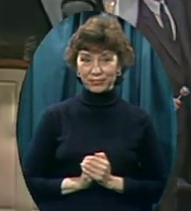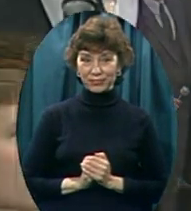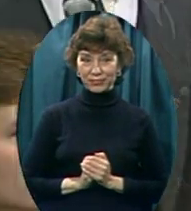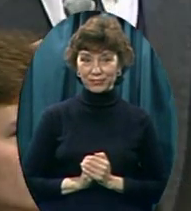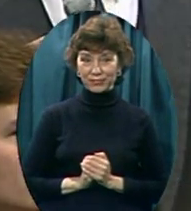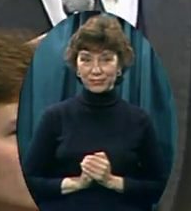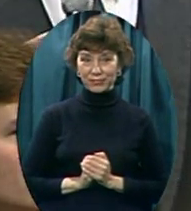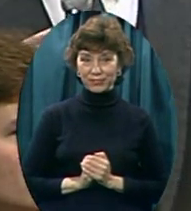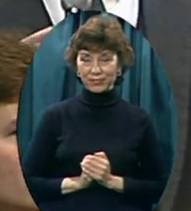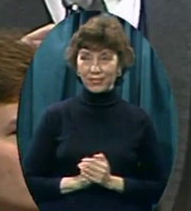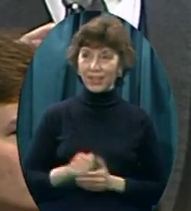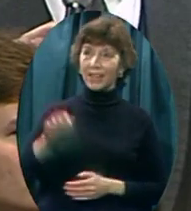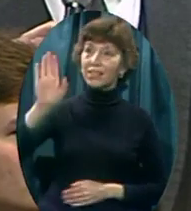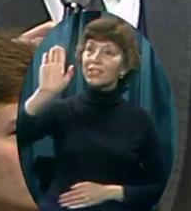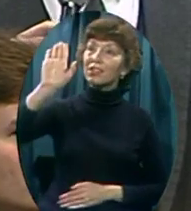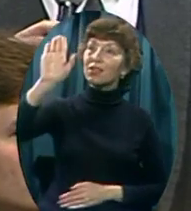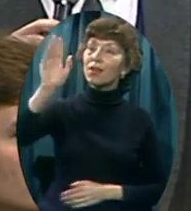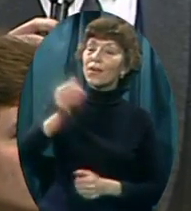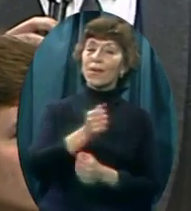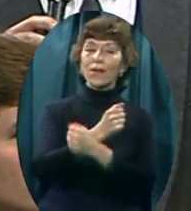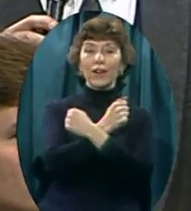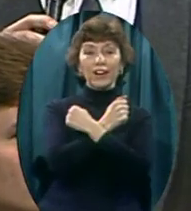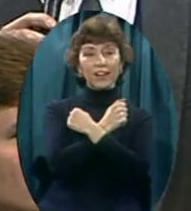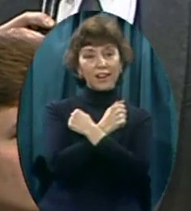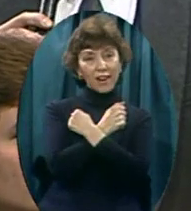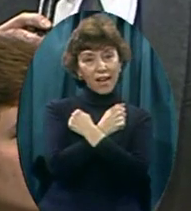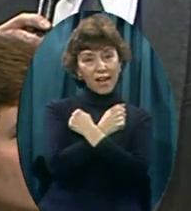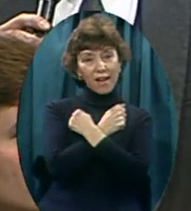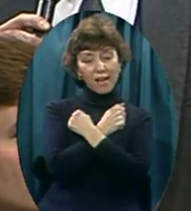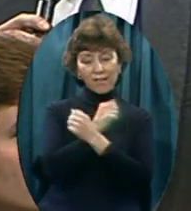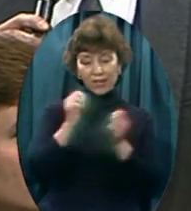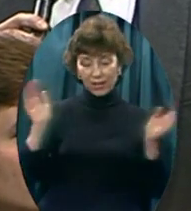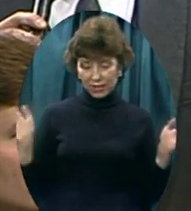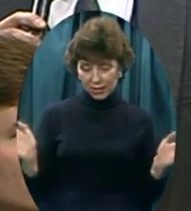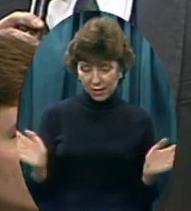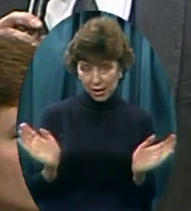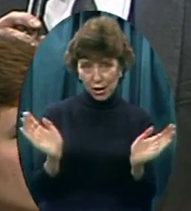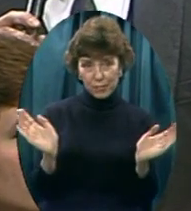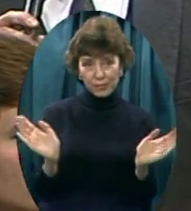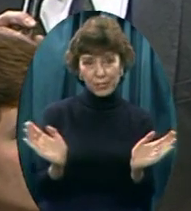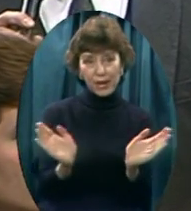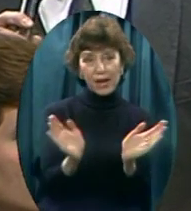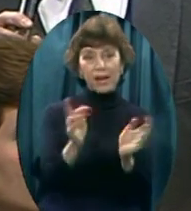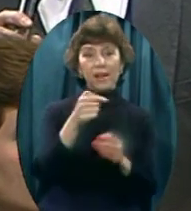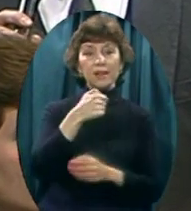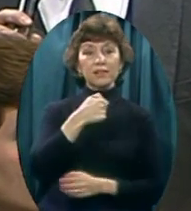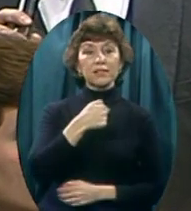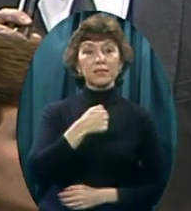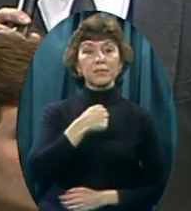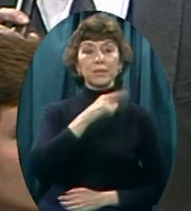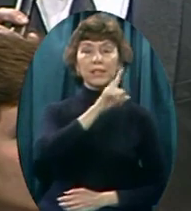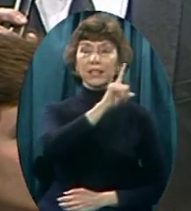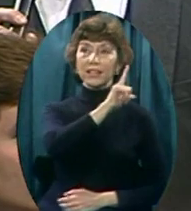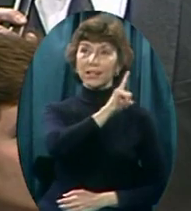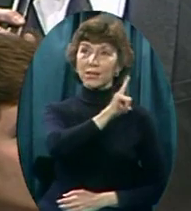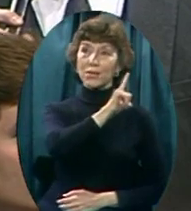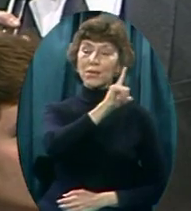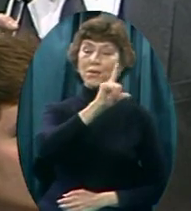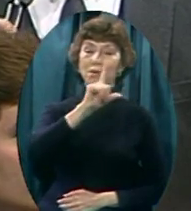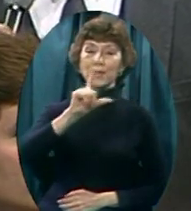Your love compels me, Lord,